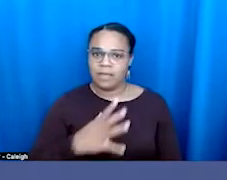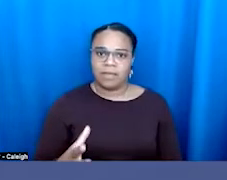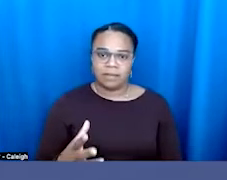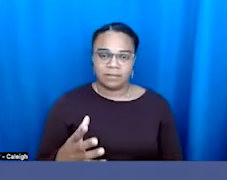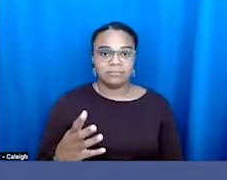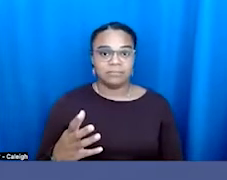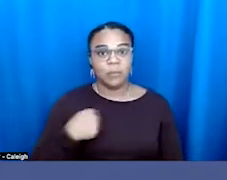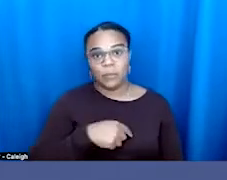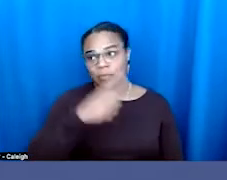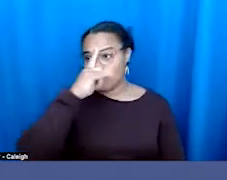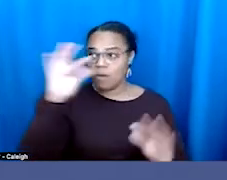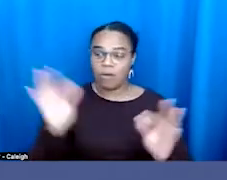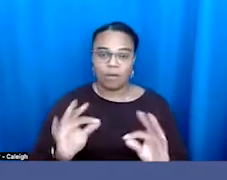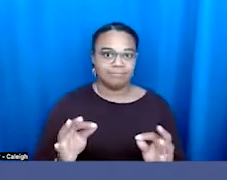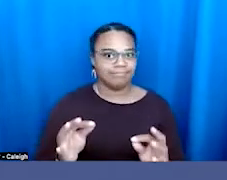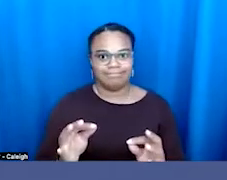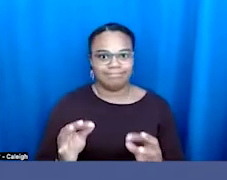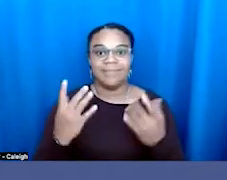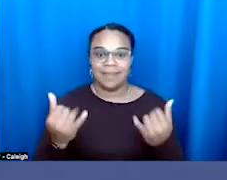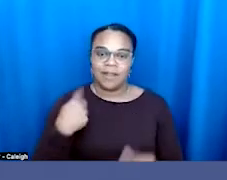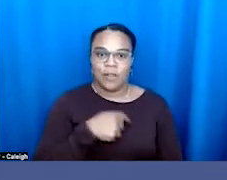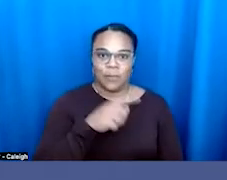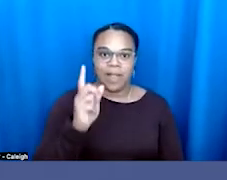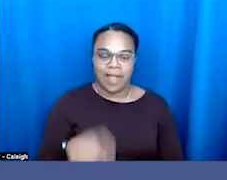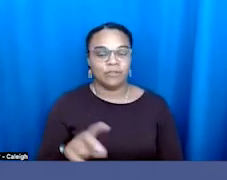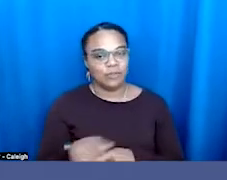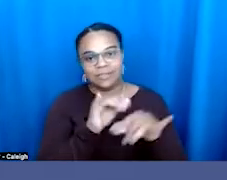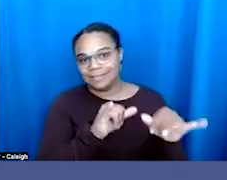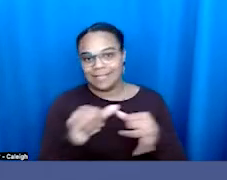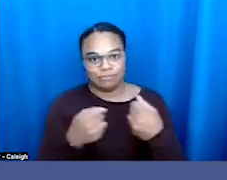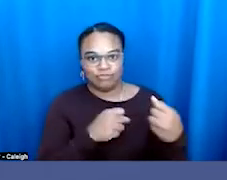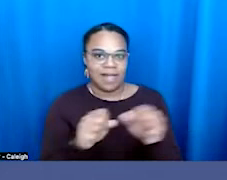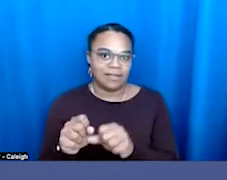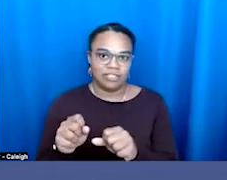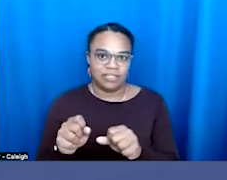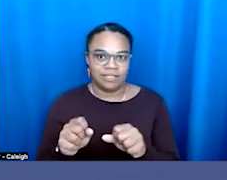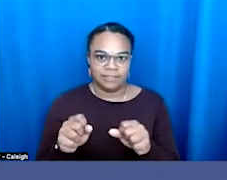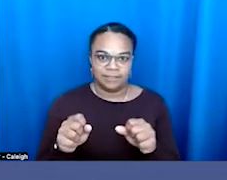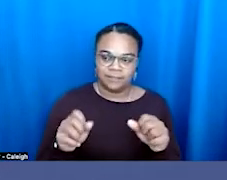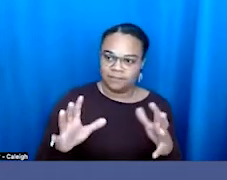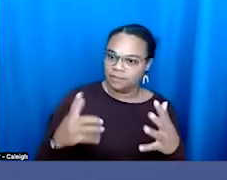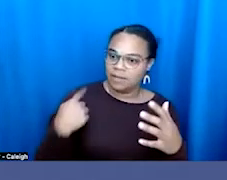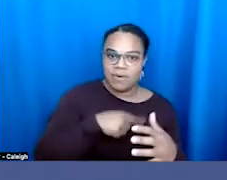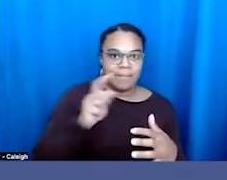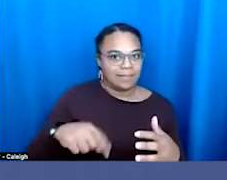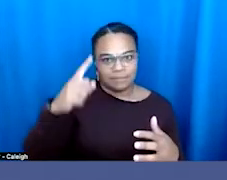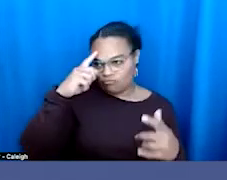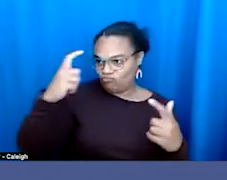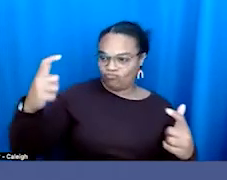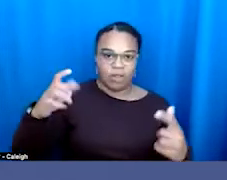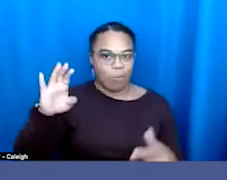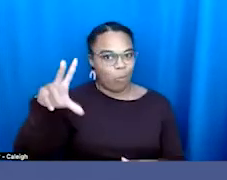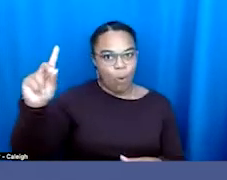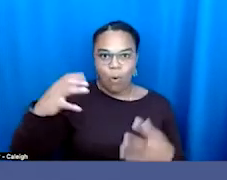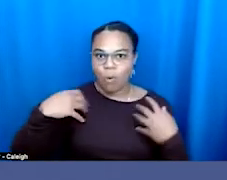And so we've also got to be employing those strategies, right, of being big and audacious and experimental